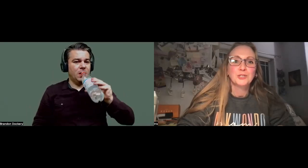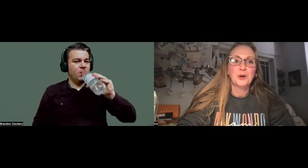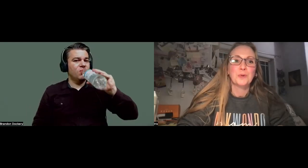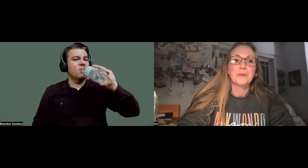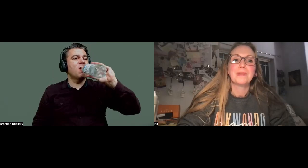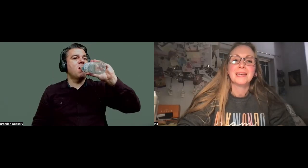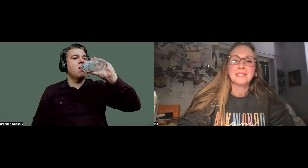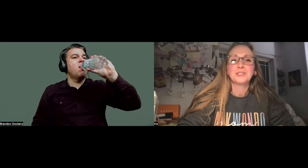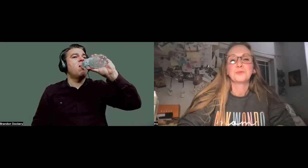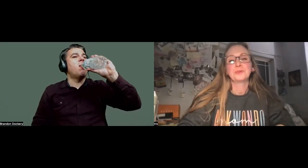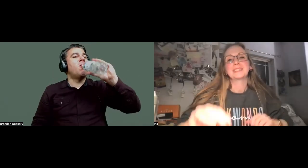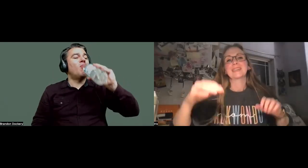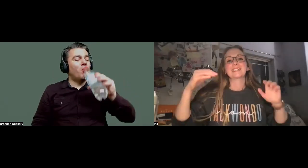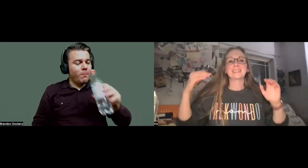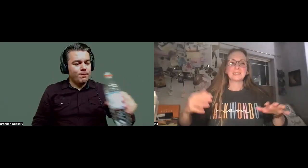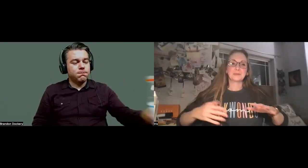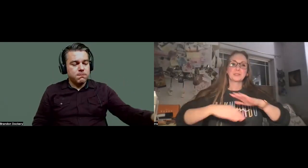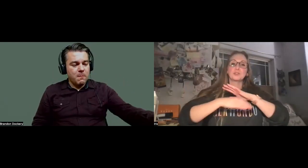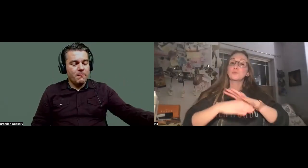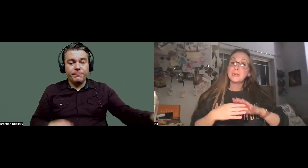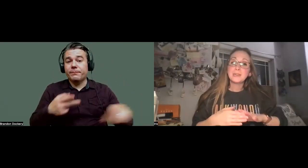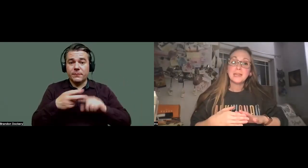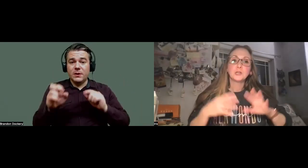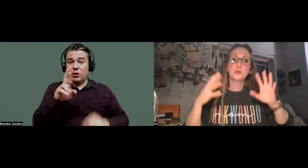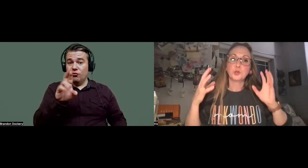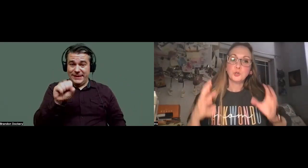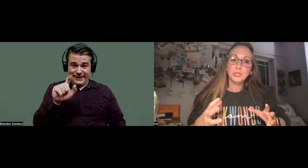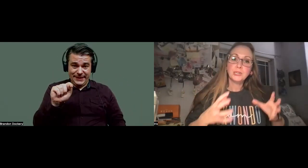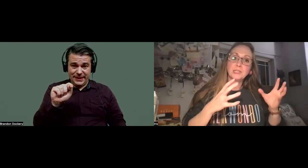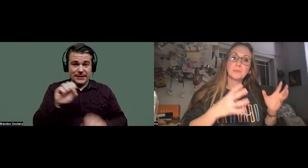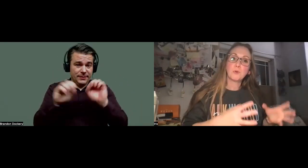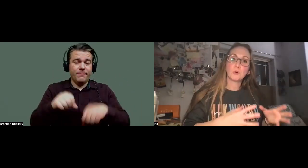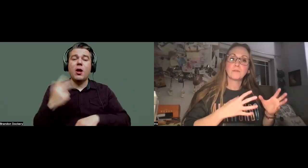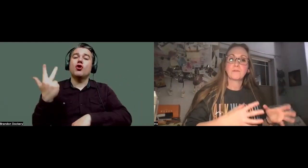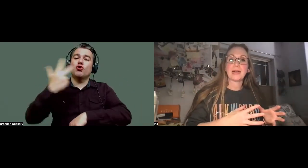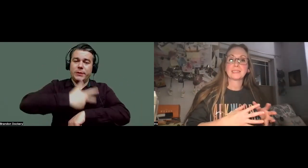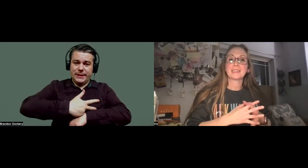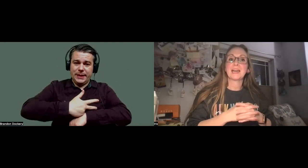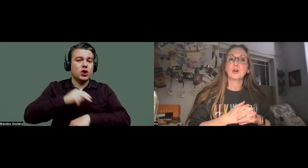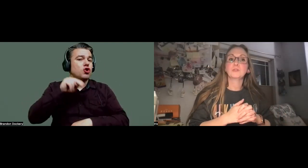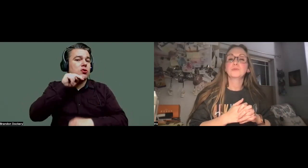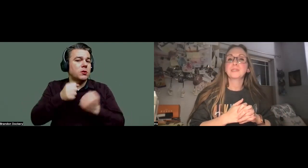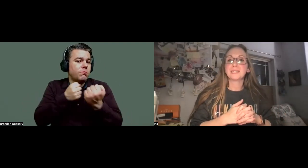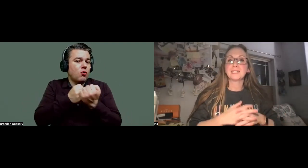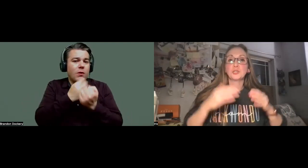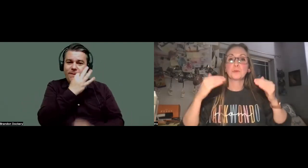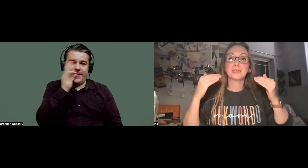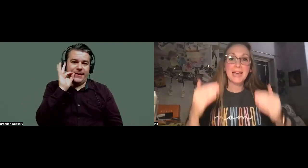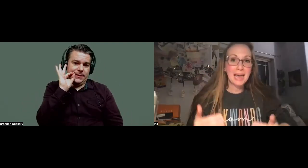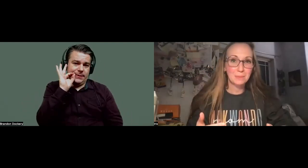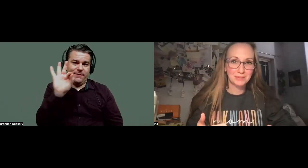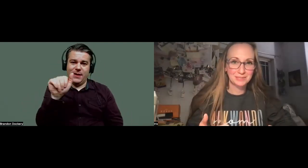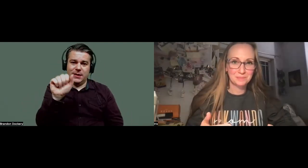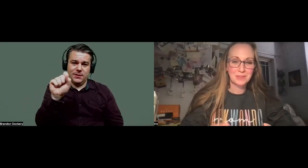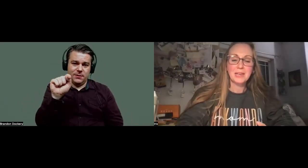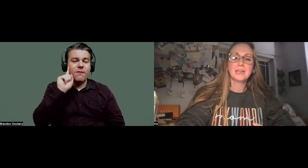So the plexus reset system, it's a three day nutritionally supported fast that helps to reset your